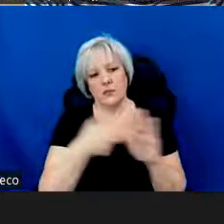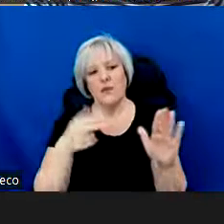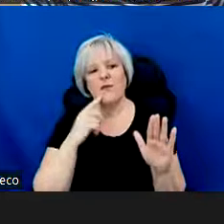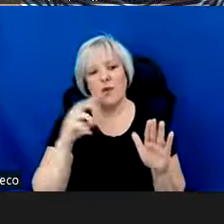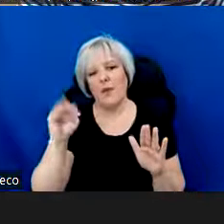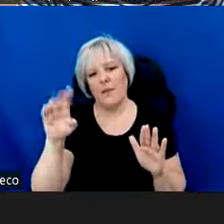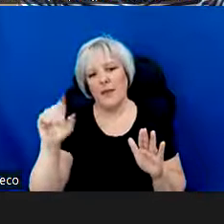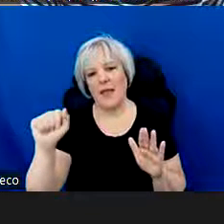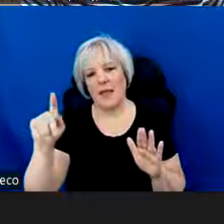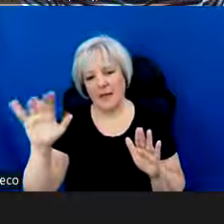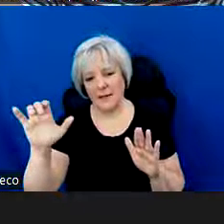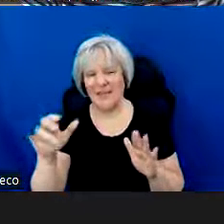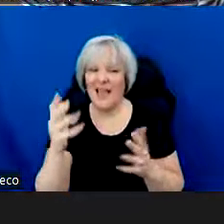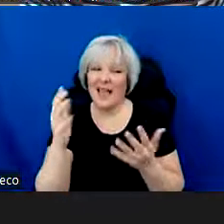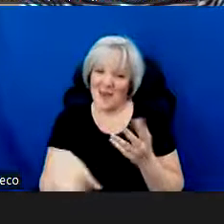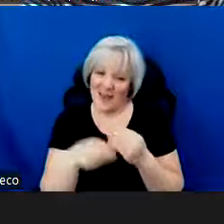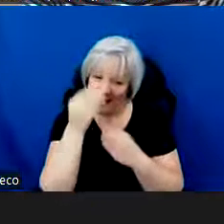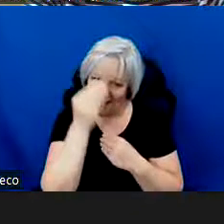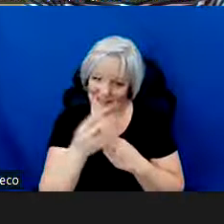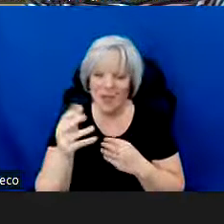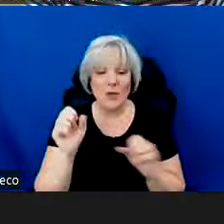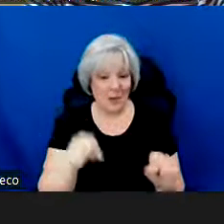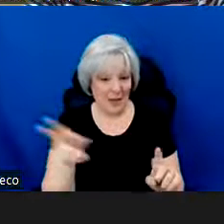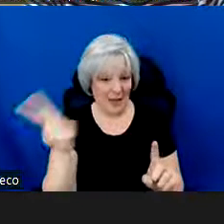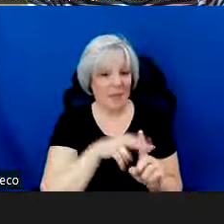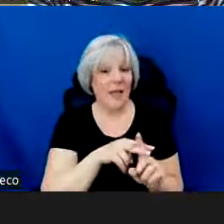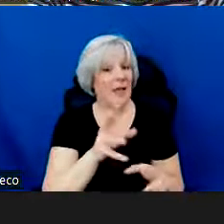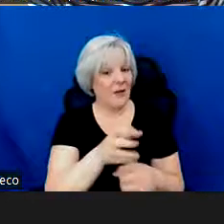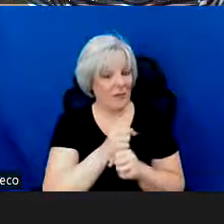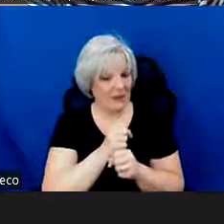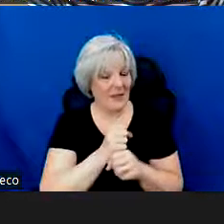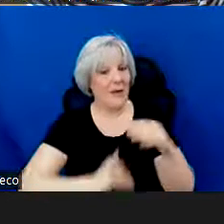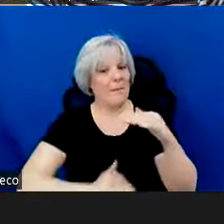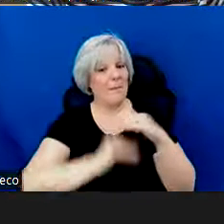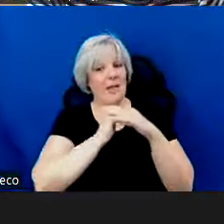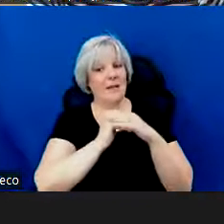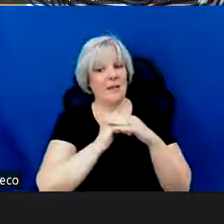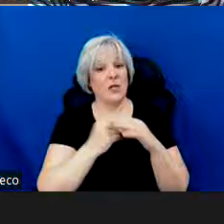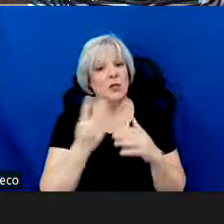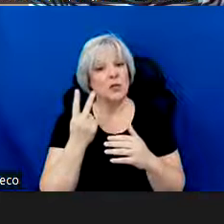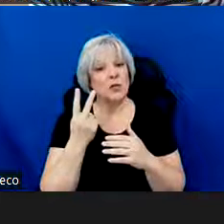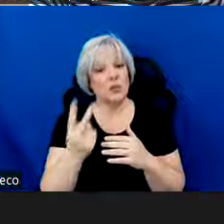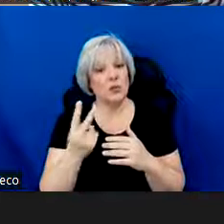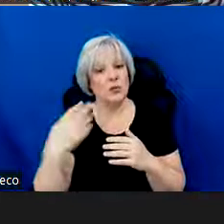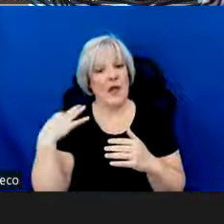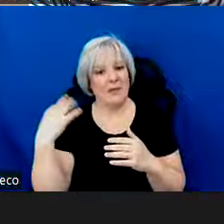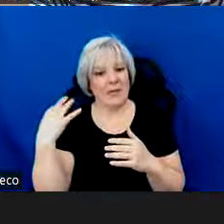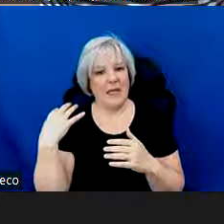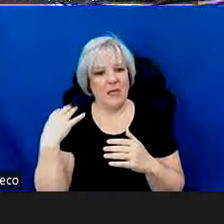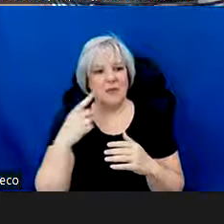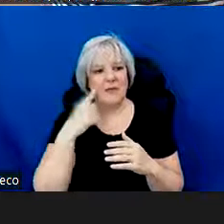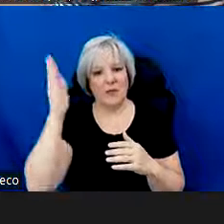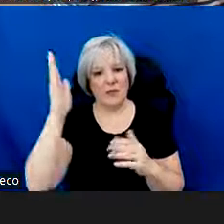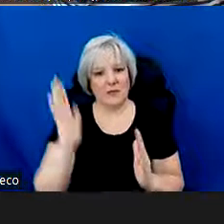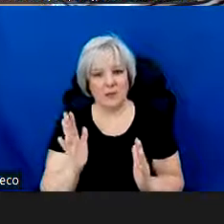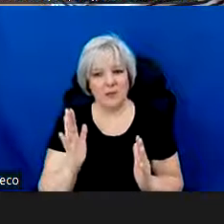I also want to mention that you may apply for and receive a maximum of two applications per presenter. So